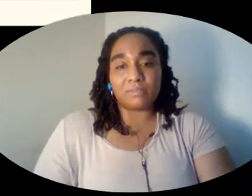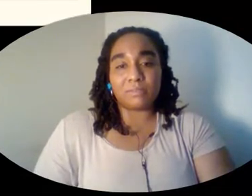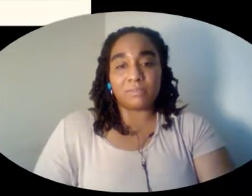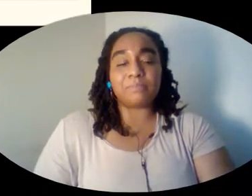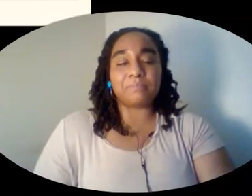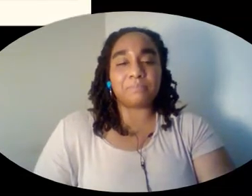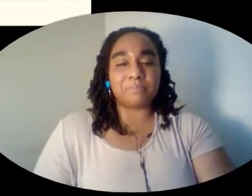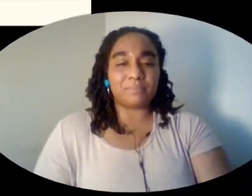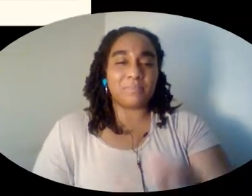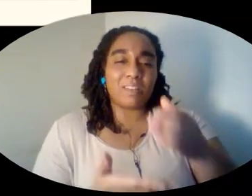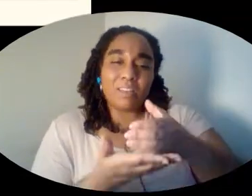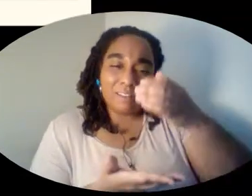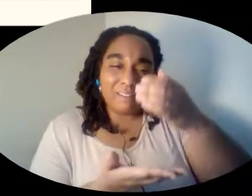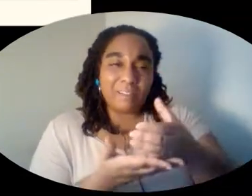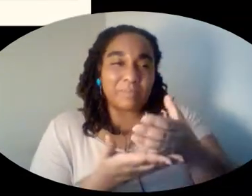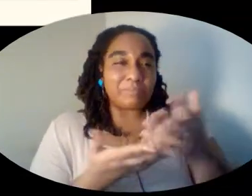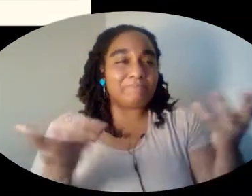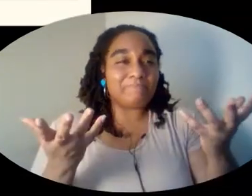What are cups?